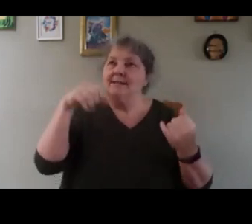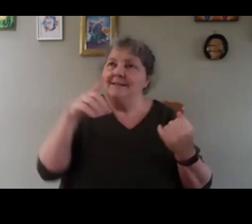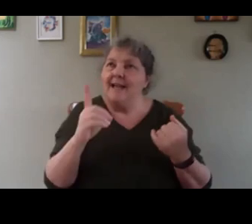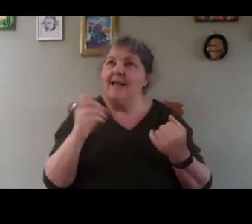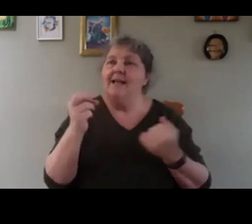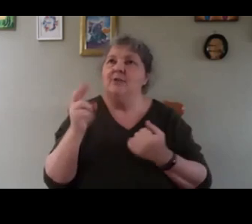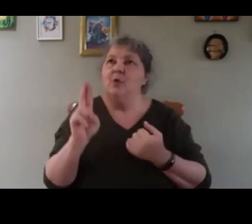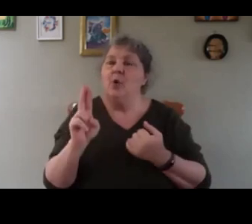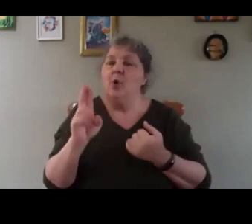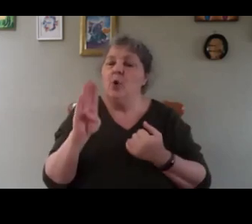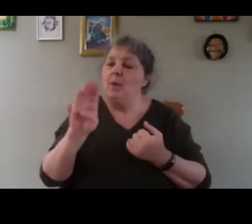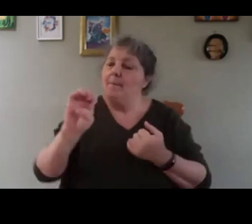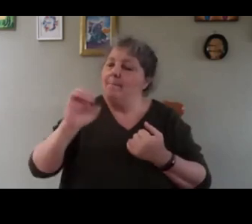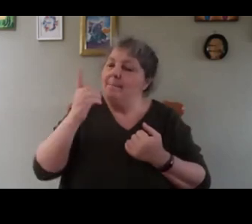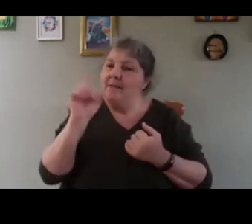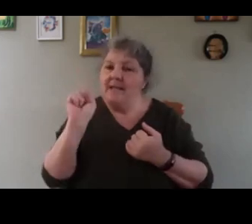beads on top of that,